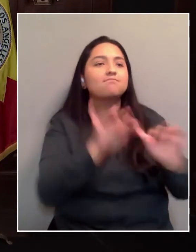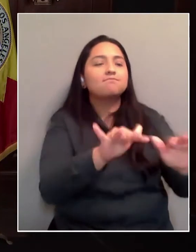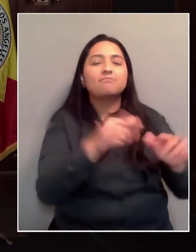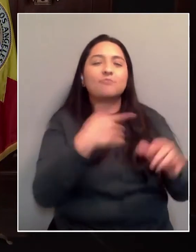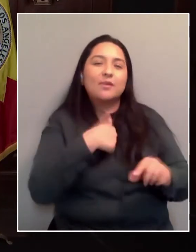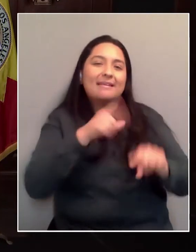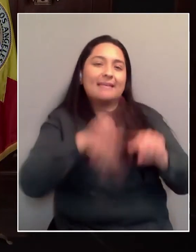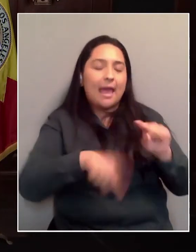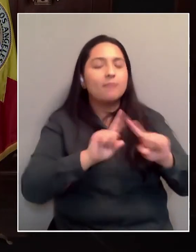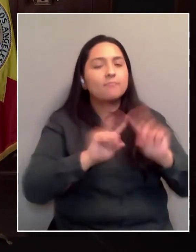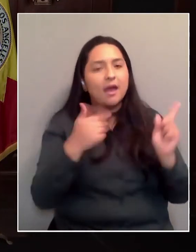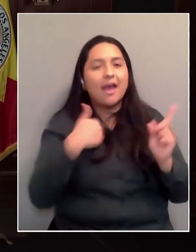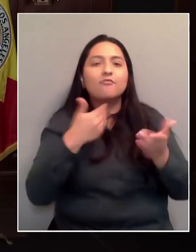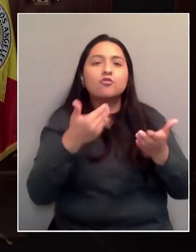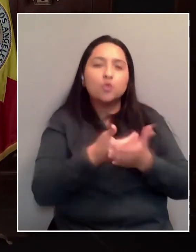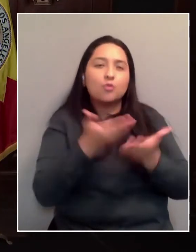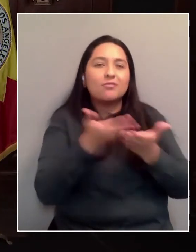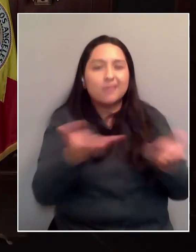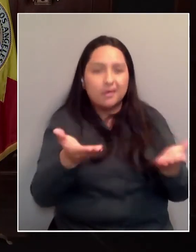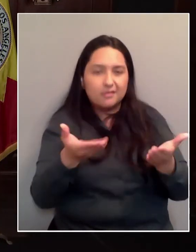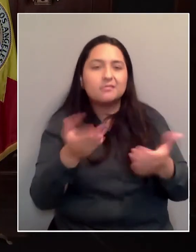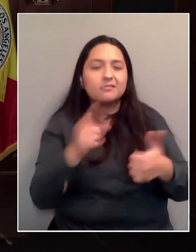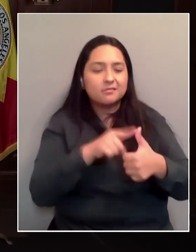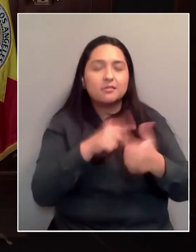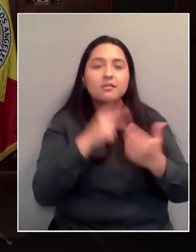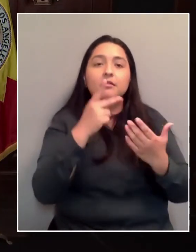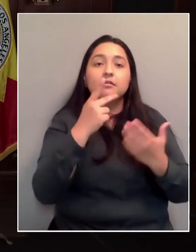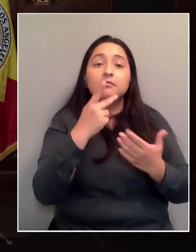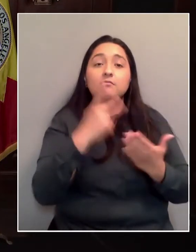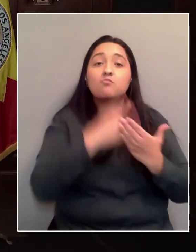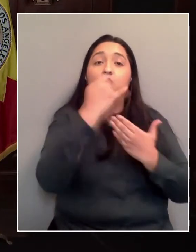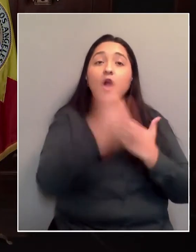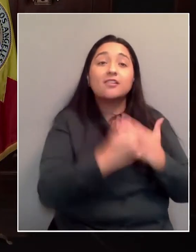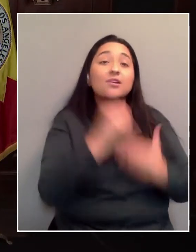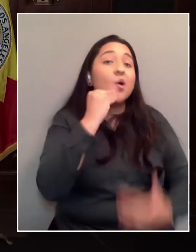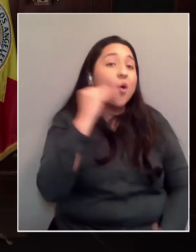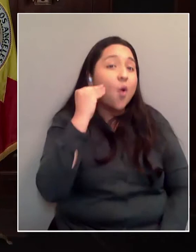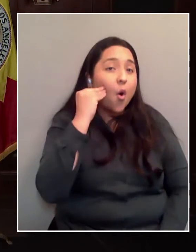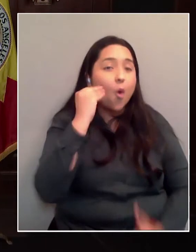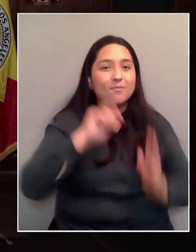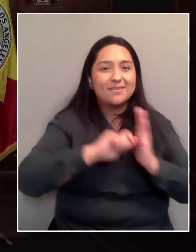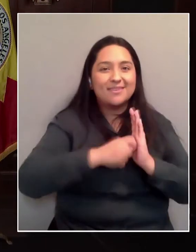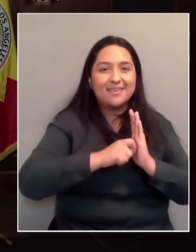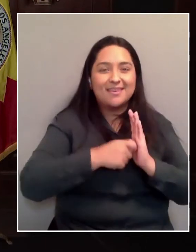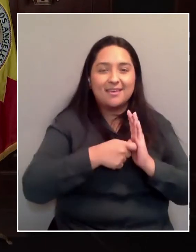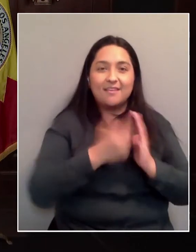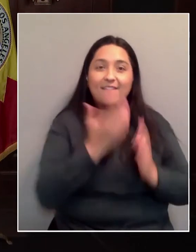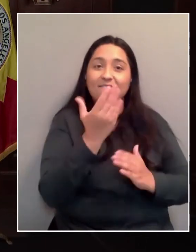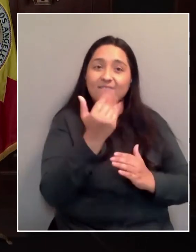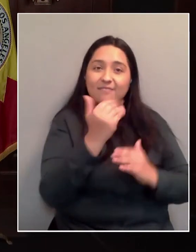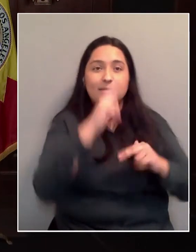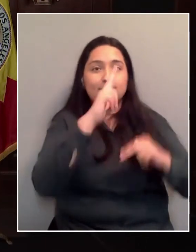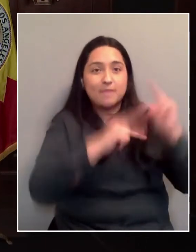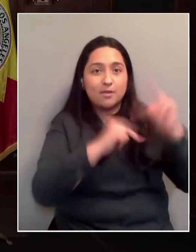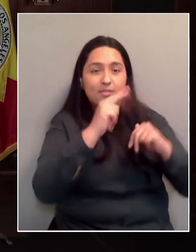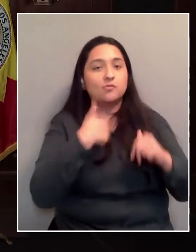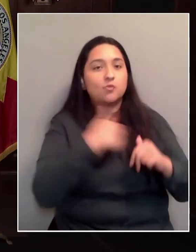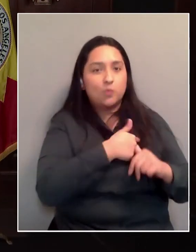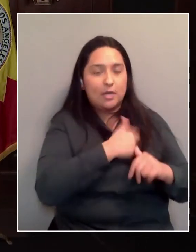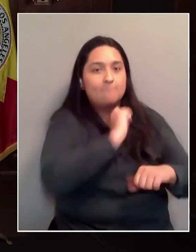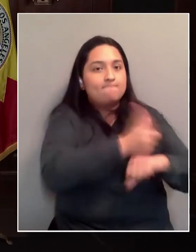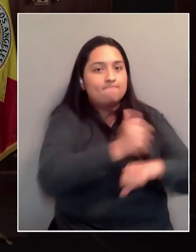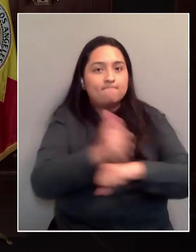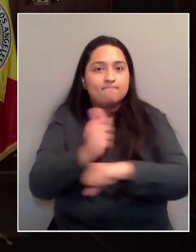restate. One is Project Homekey, 15 buildings that we've acquired that can be more long term and in some cases permanent housing